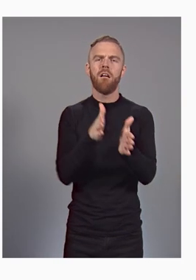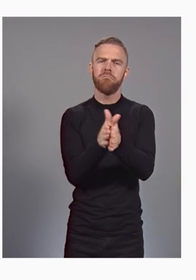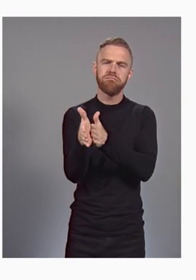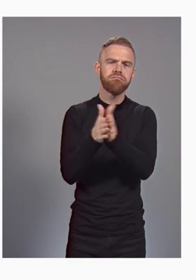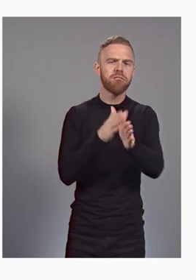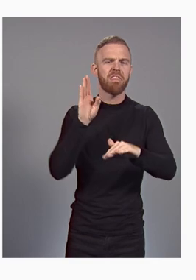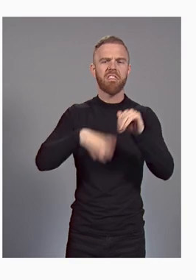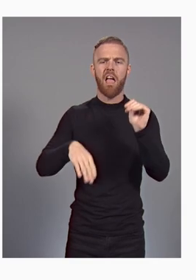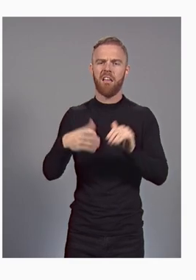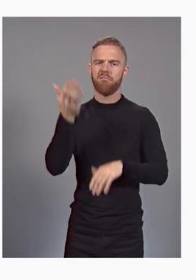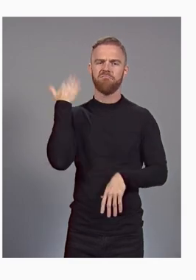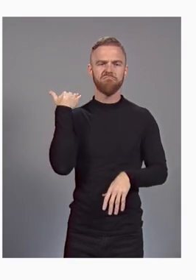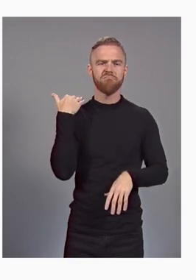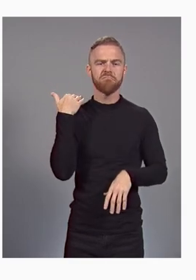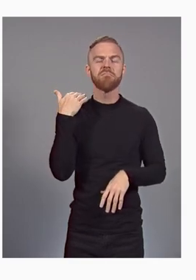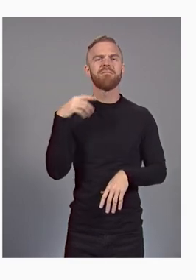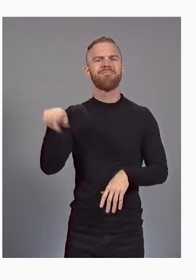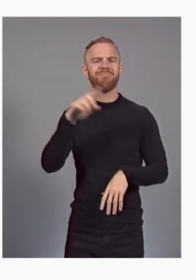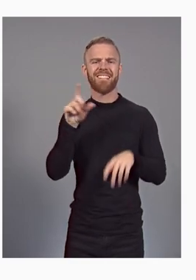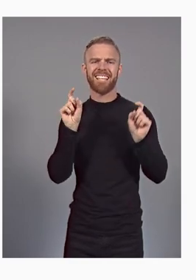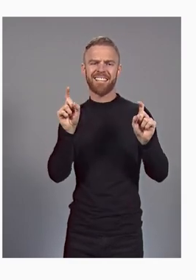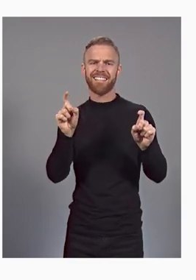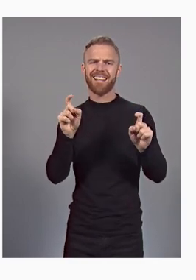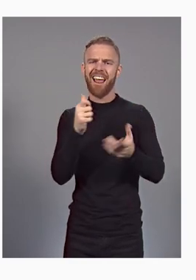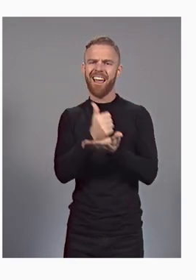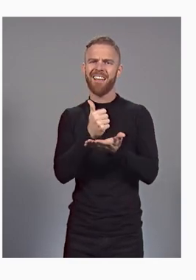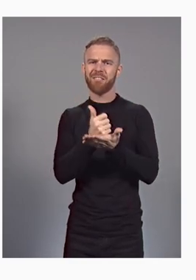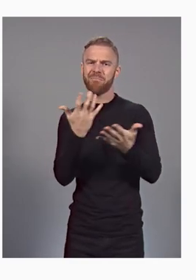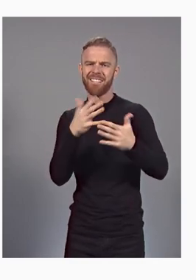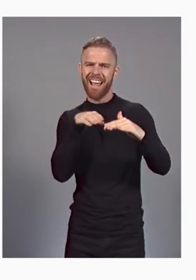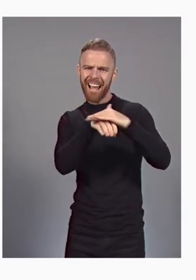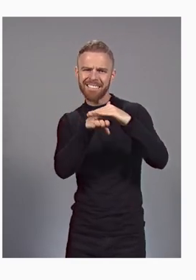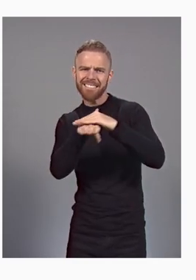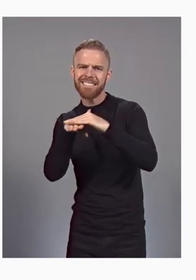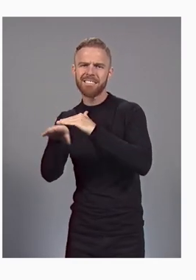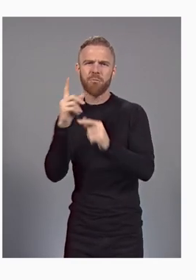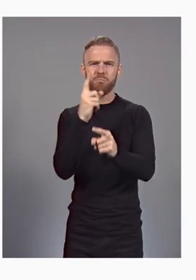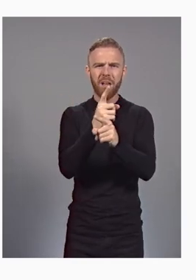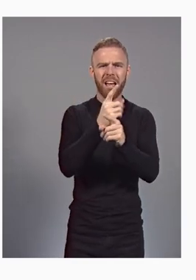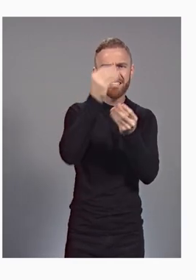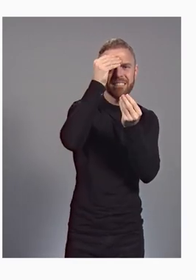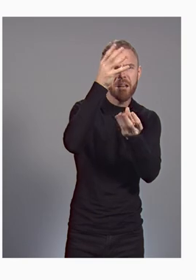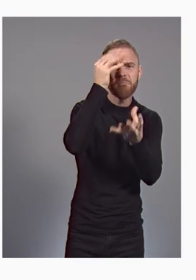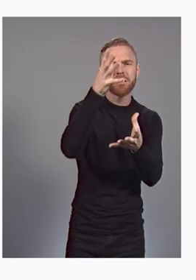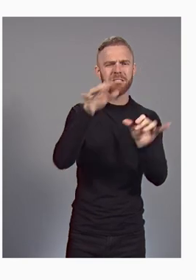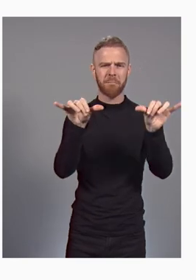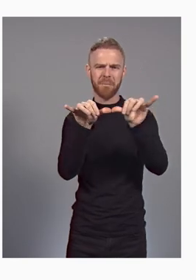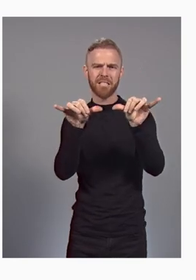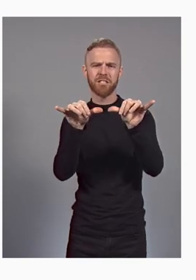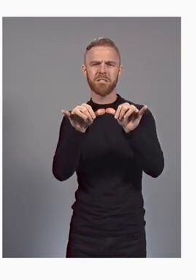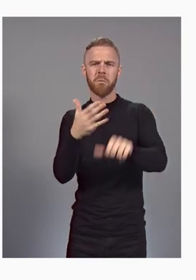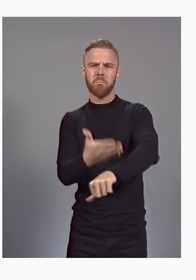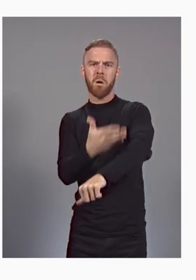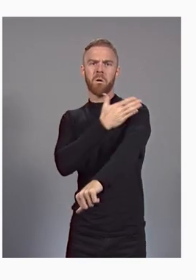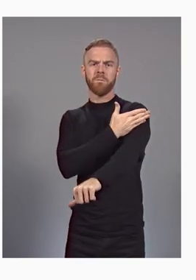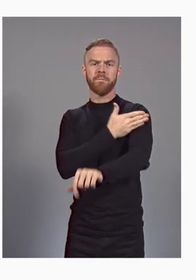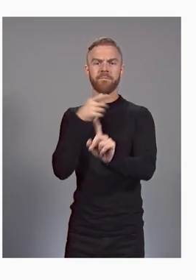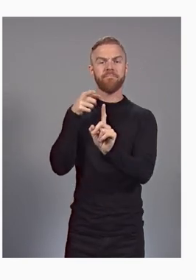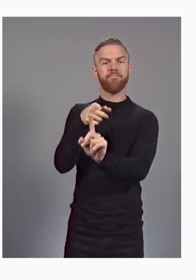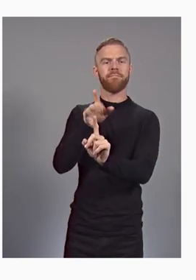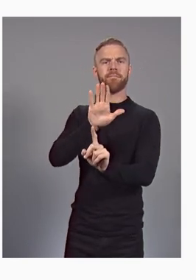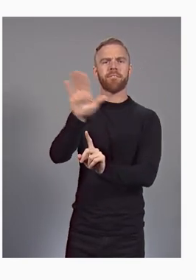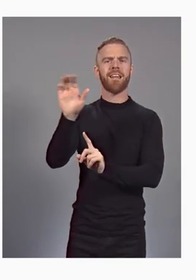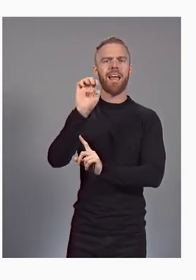are more motivated than ever before. But they need access to the right information to measure and